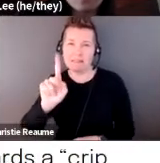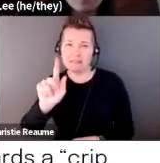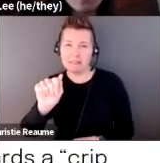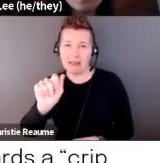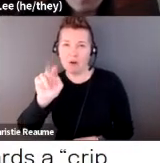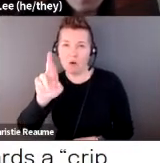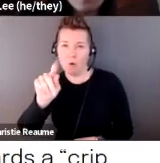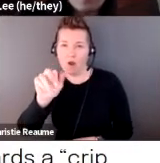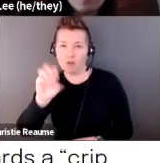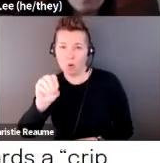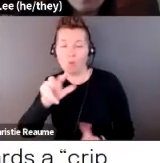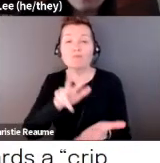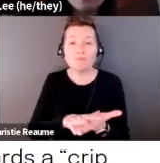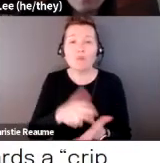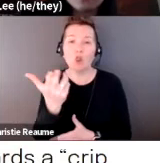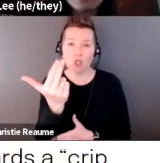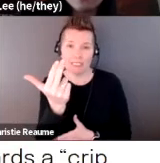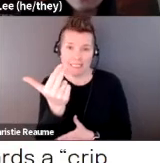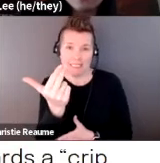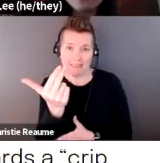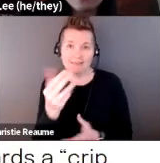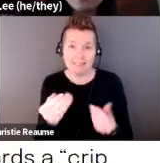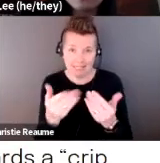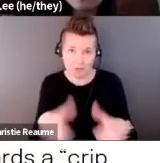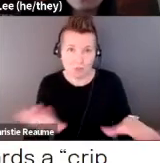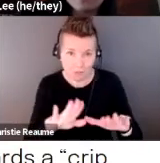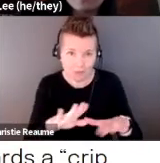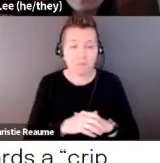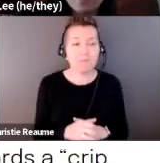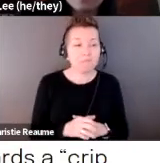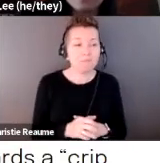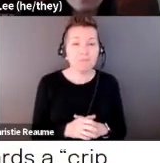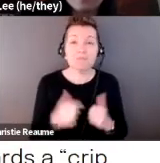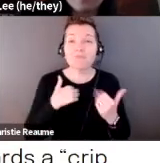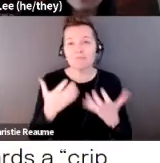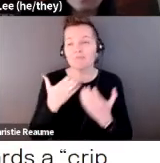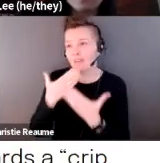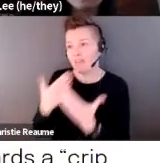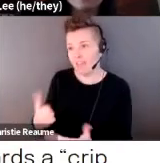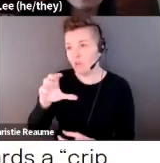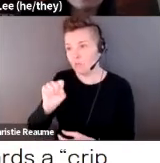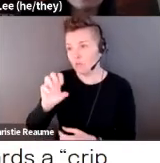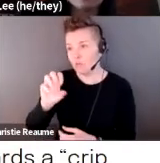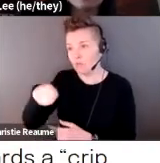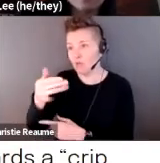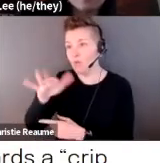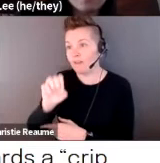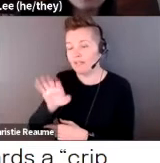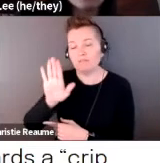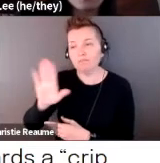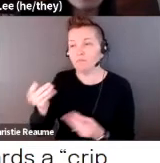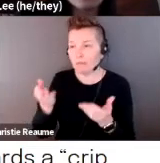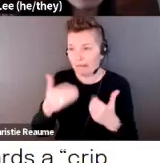territory. Uh, and I just wanted to thank Sophie for that, uh, wonderful land acknowledgement